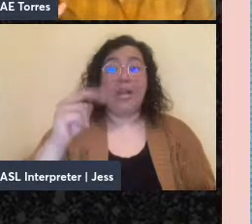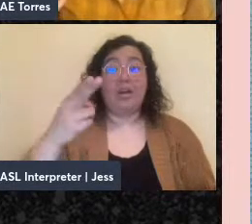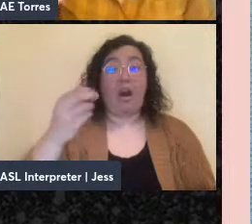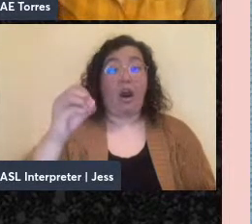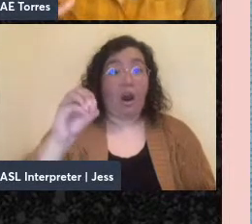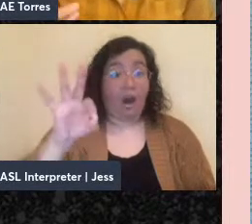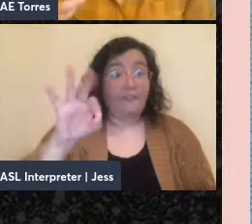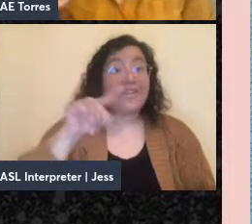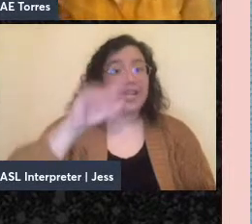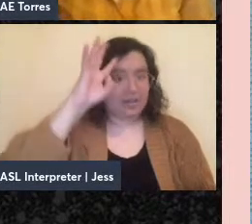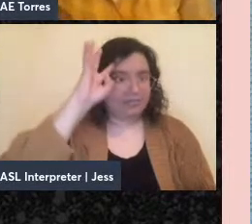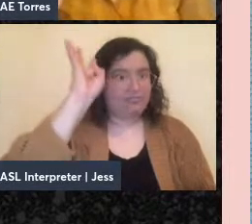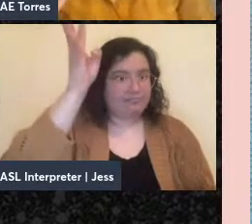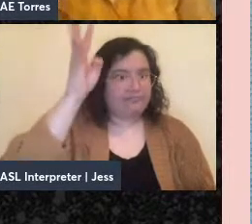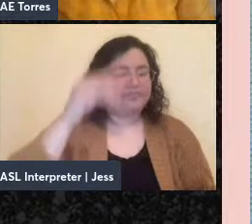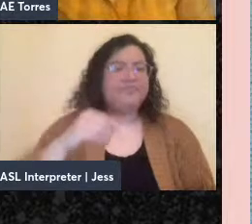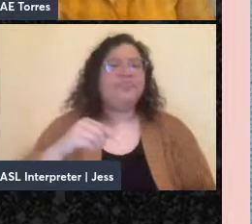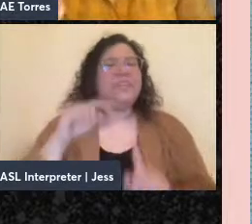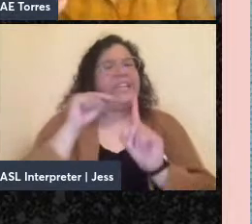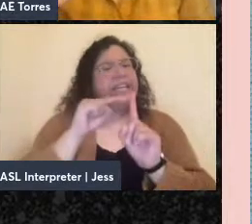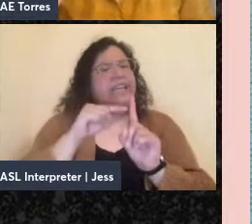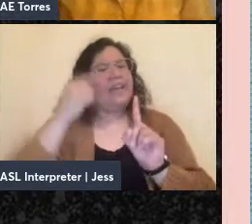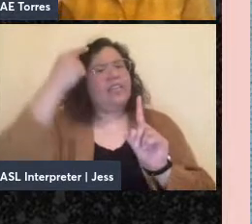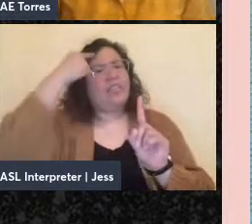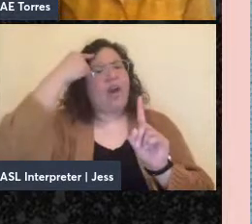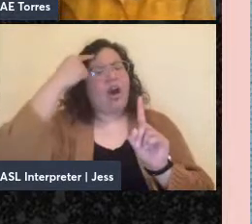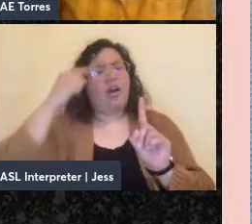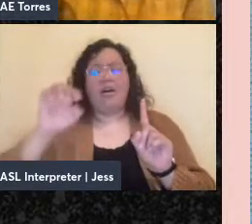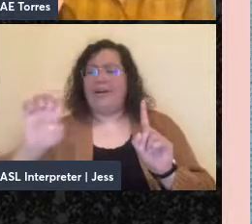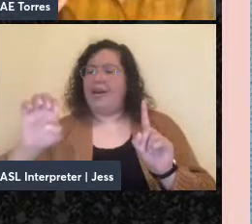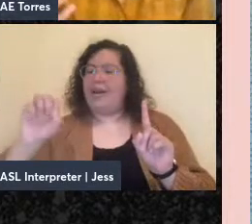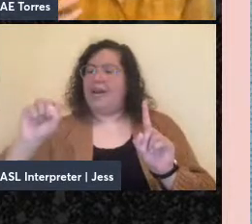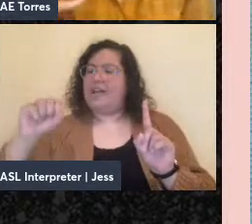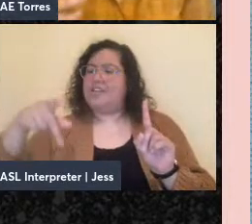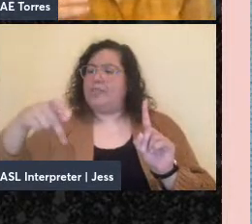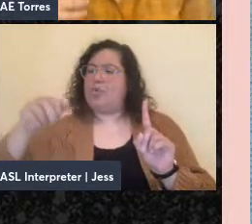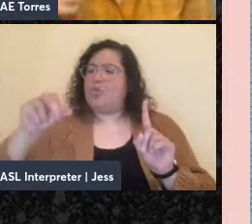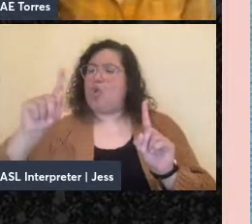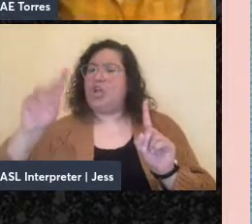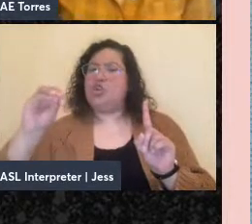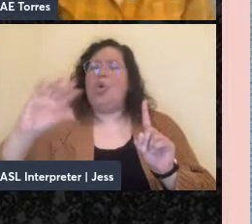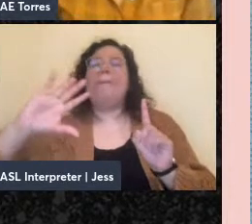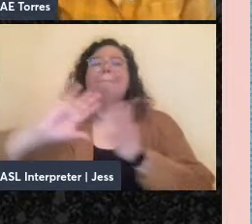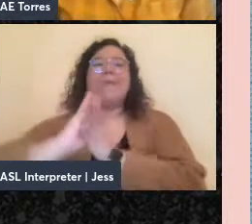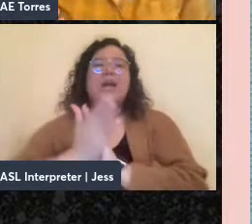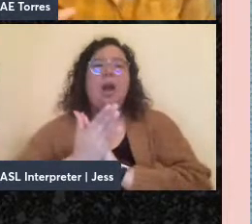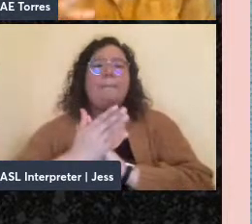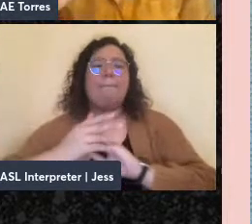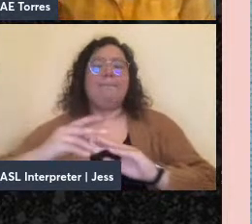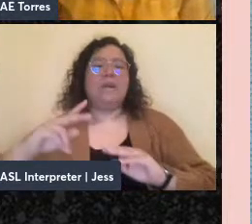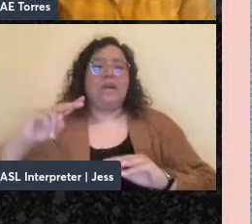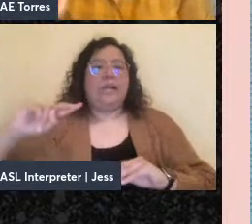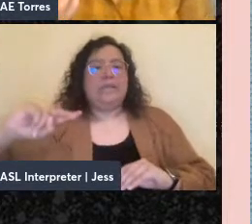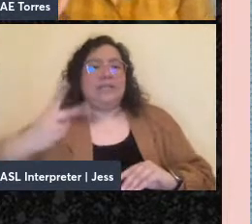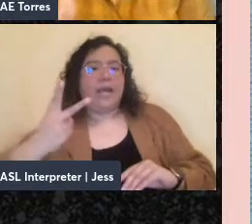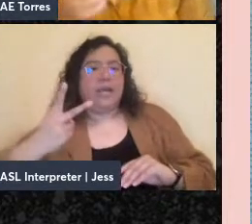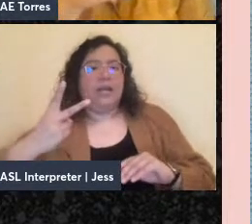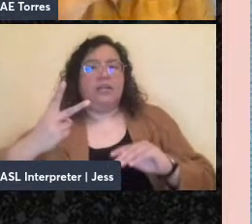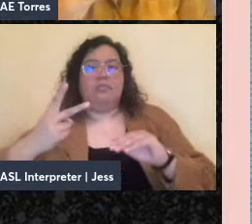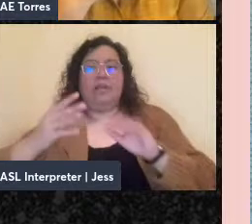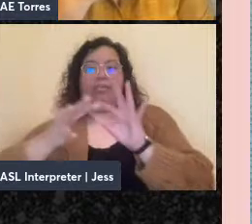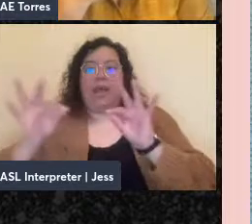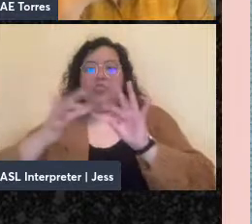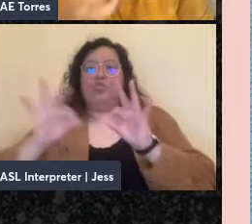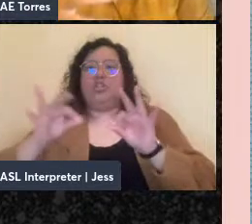And Zamenhof had ideas that Esperanto would be a universal second language into which everything could be translated and it would promote